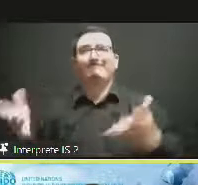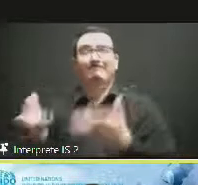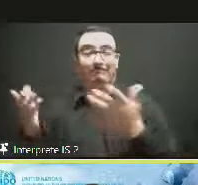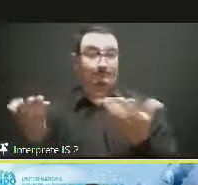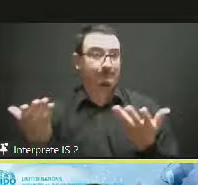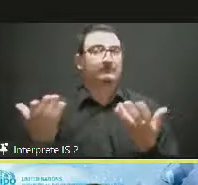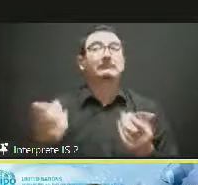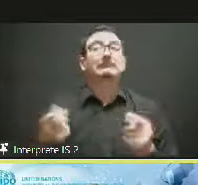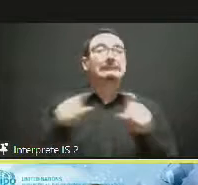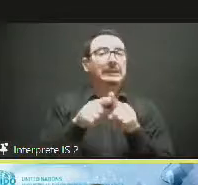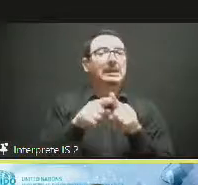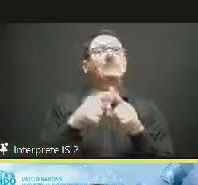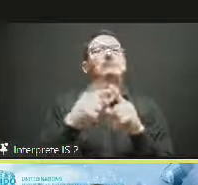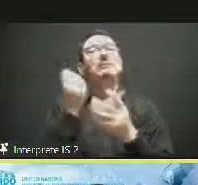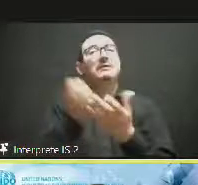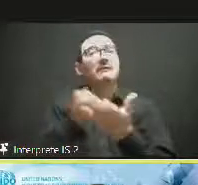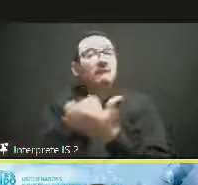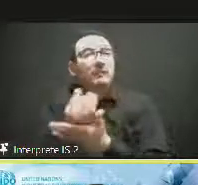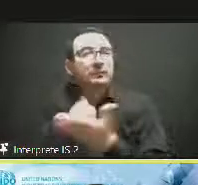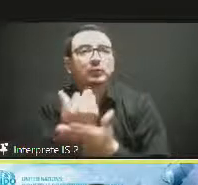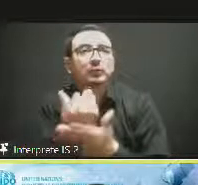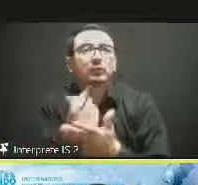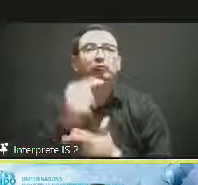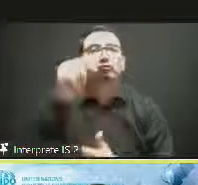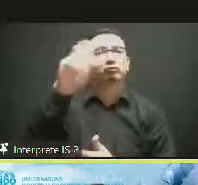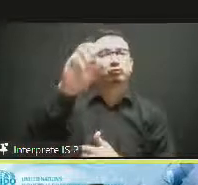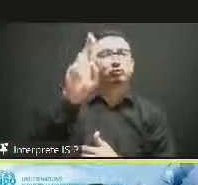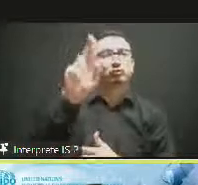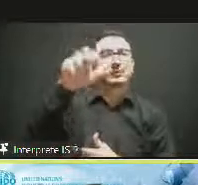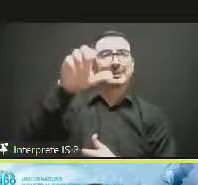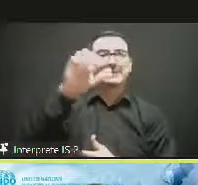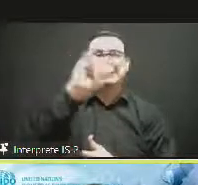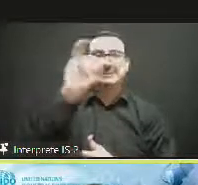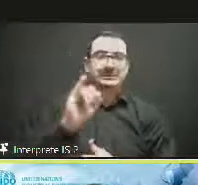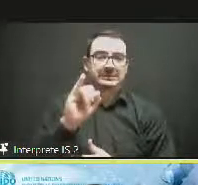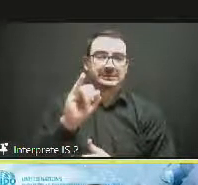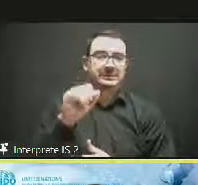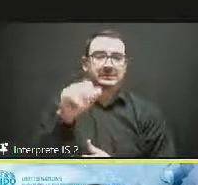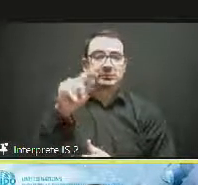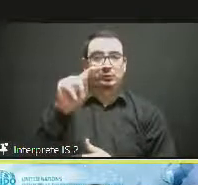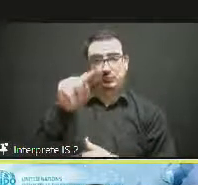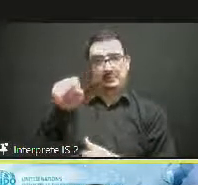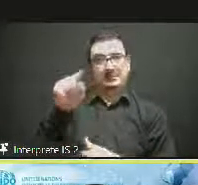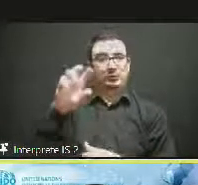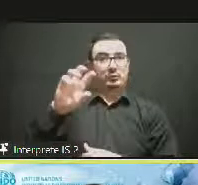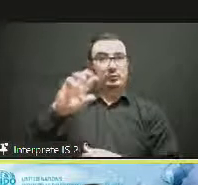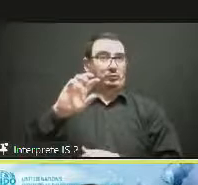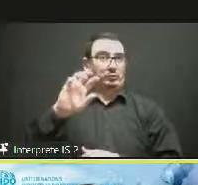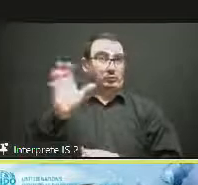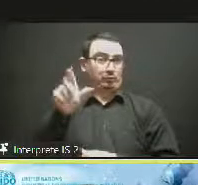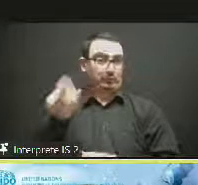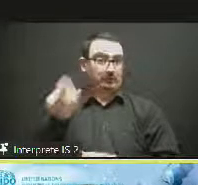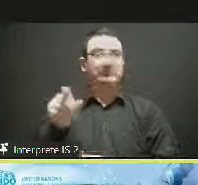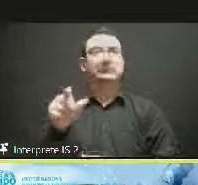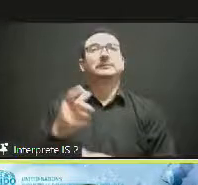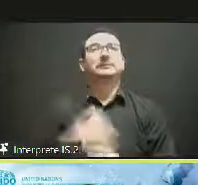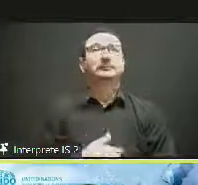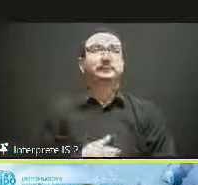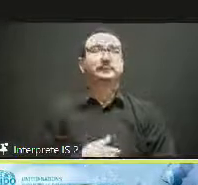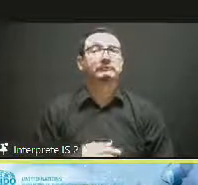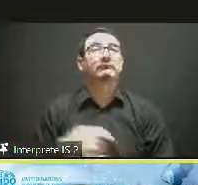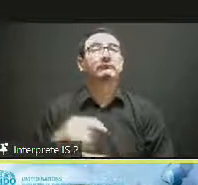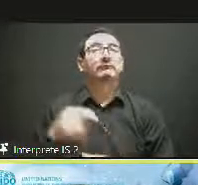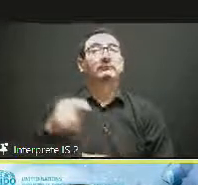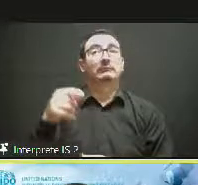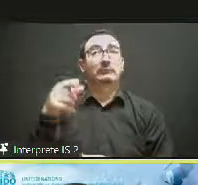where we have similar creative hubs established there. But what is important here is that we can